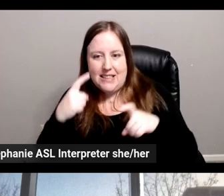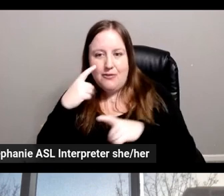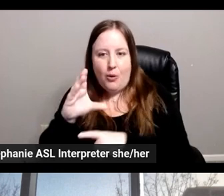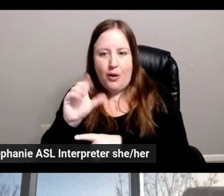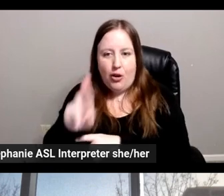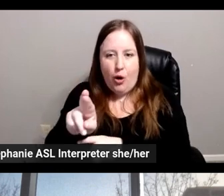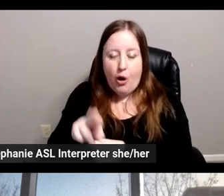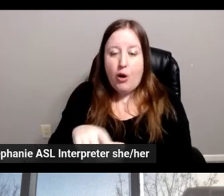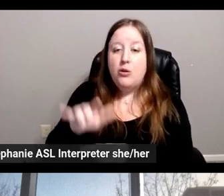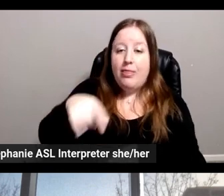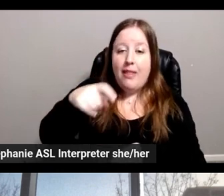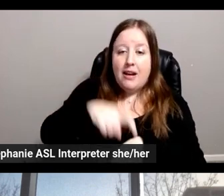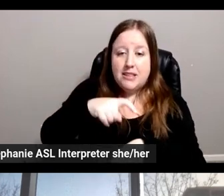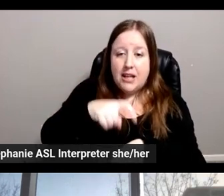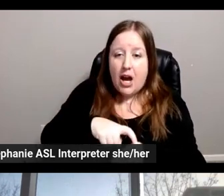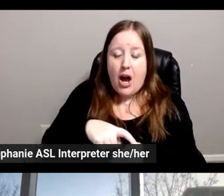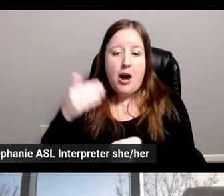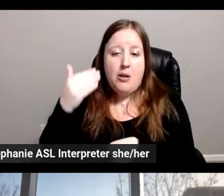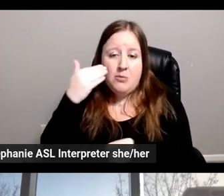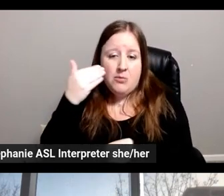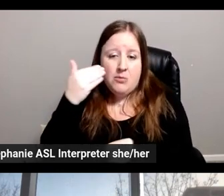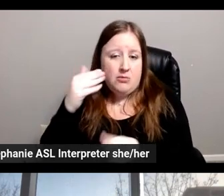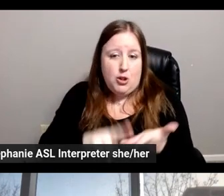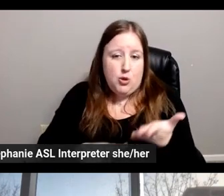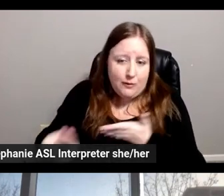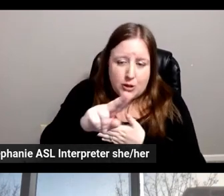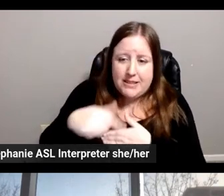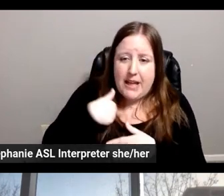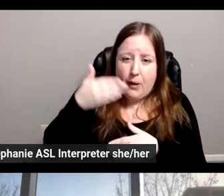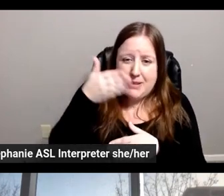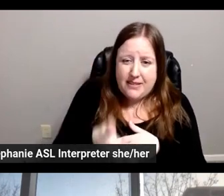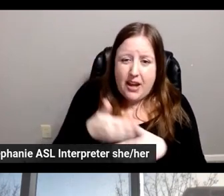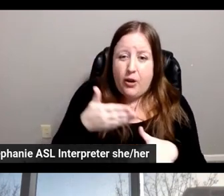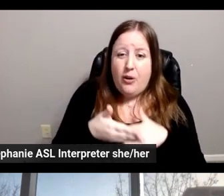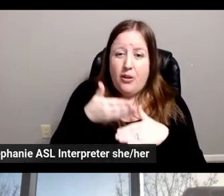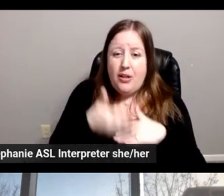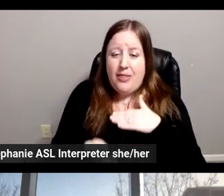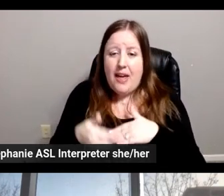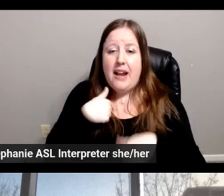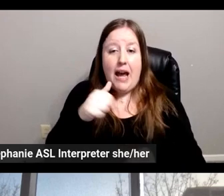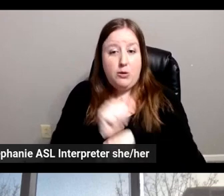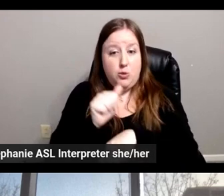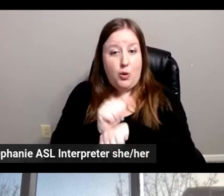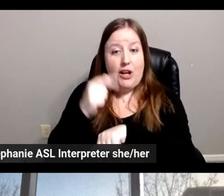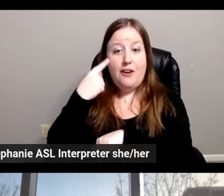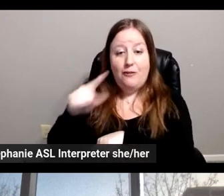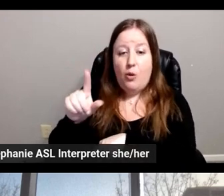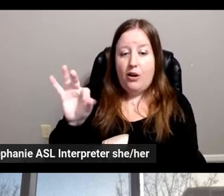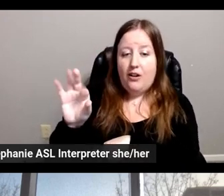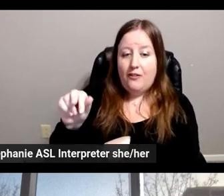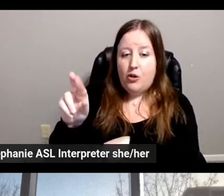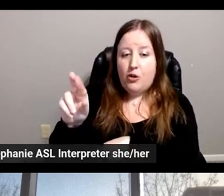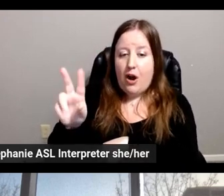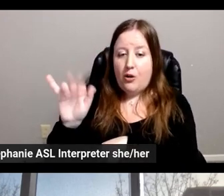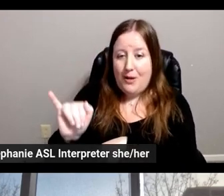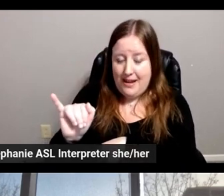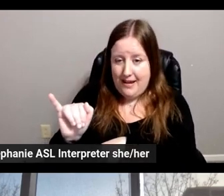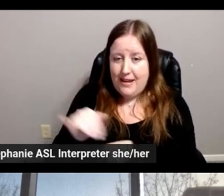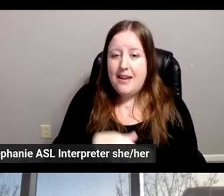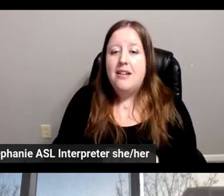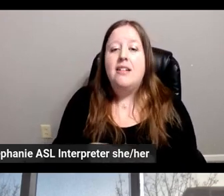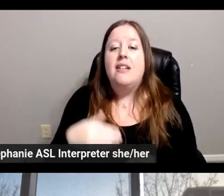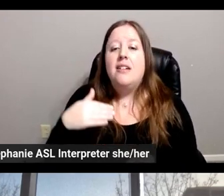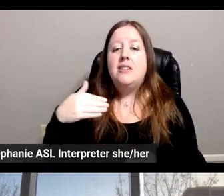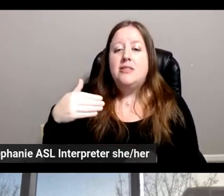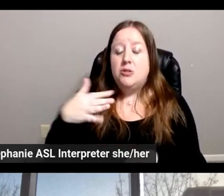time, I was at university later on. And then I ended up, by the way, working for Ferrari. The first part of my career, I did two demos to